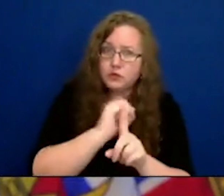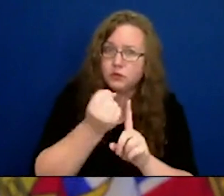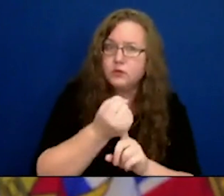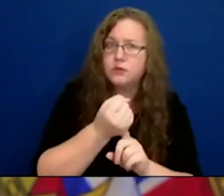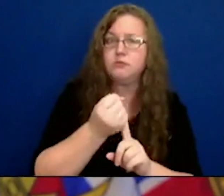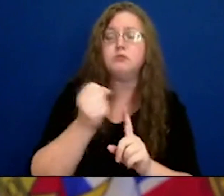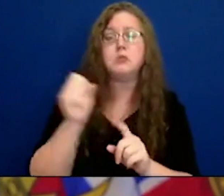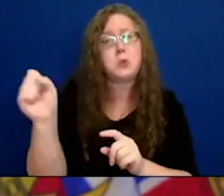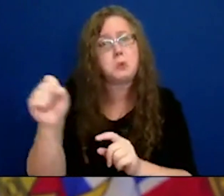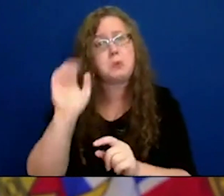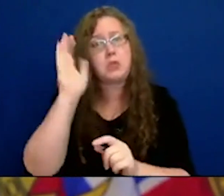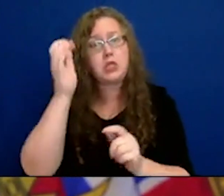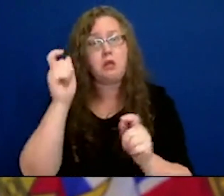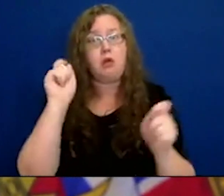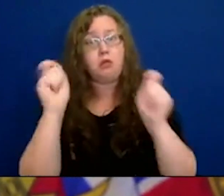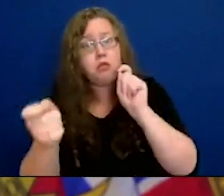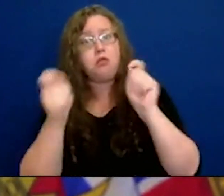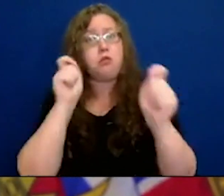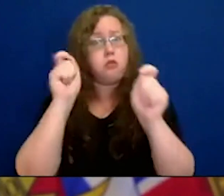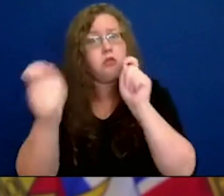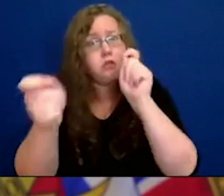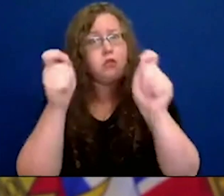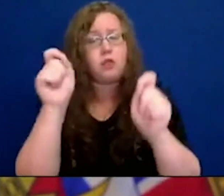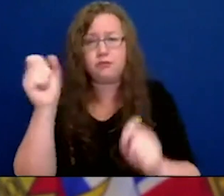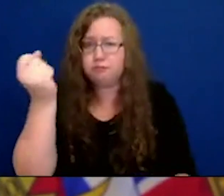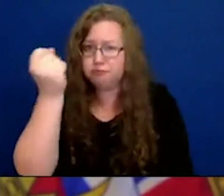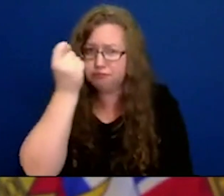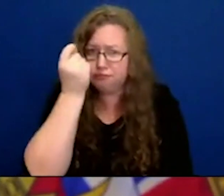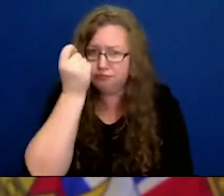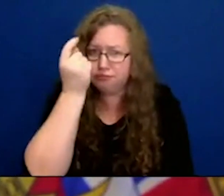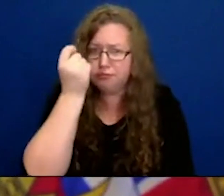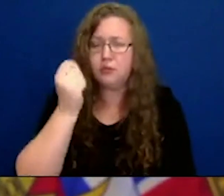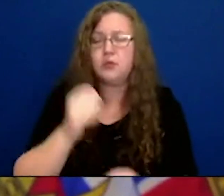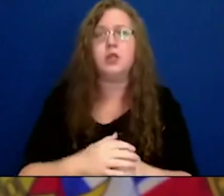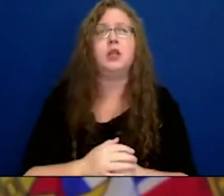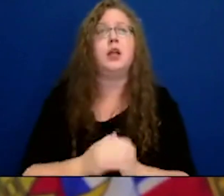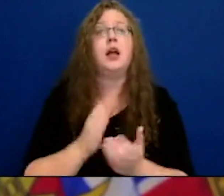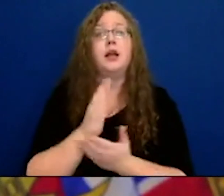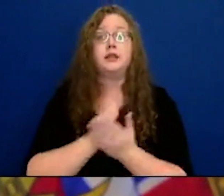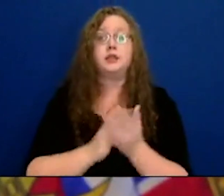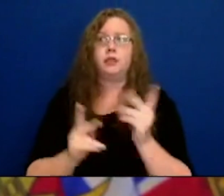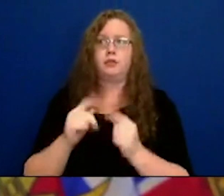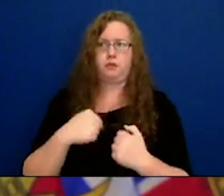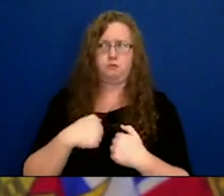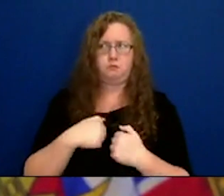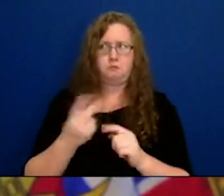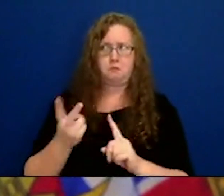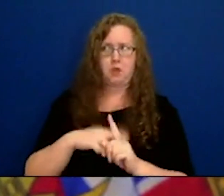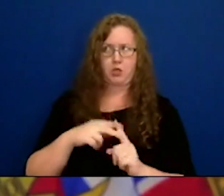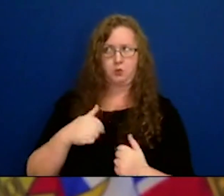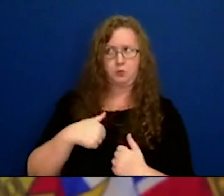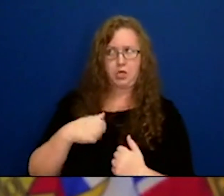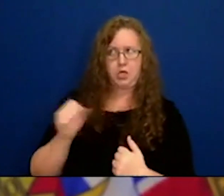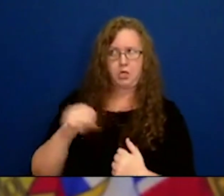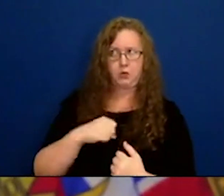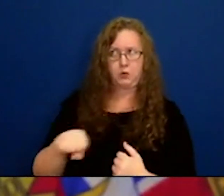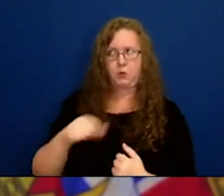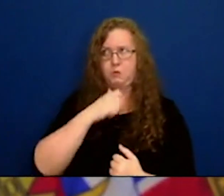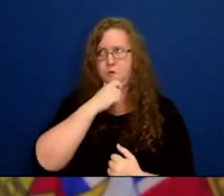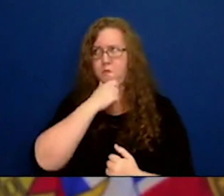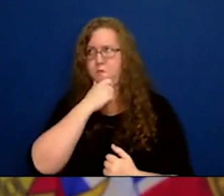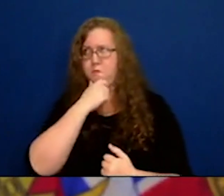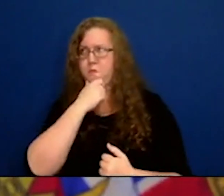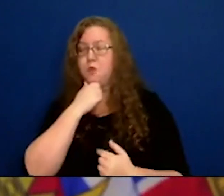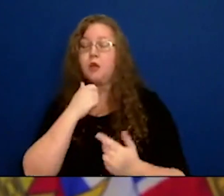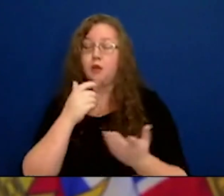for some people, it is also challenging because they want to make sure it actually applies to them. And I know these are difficult things